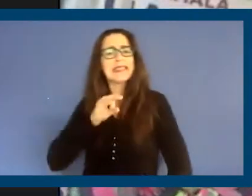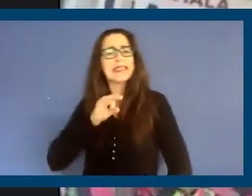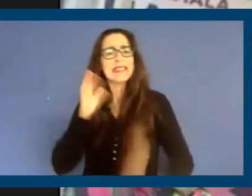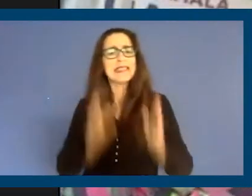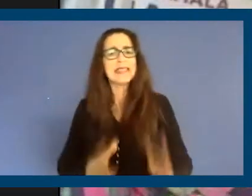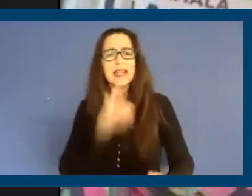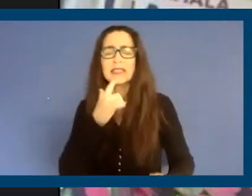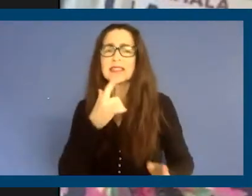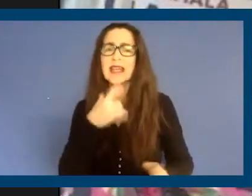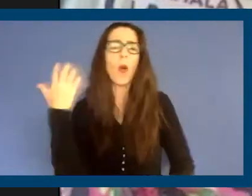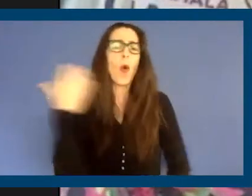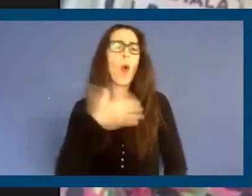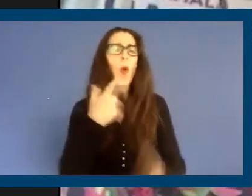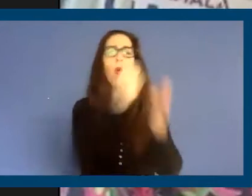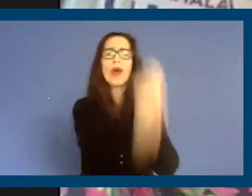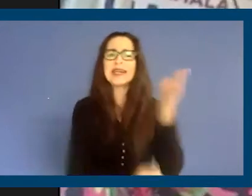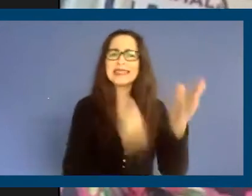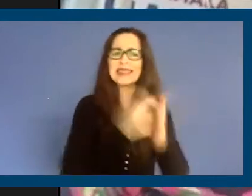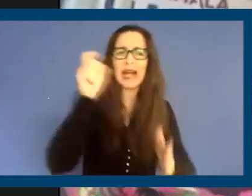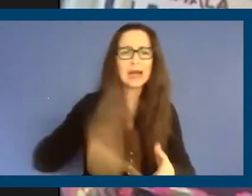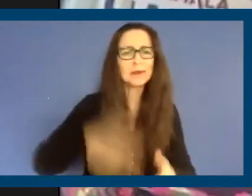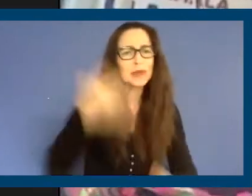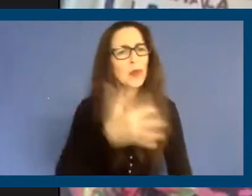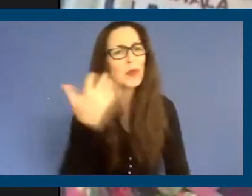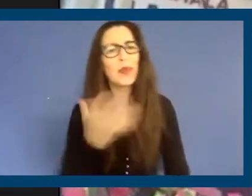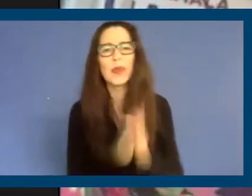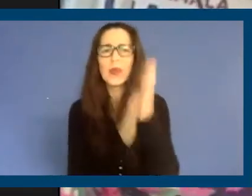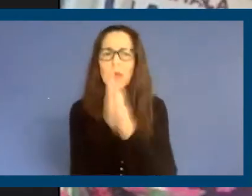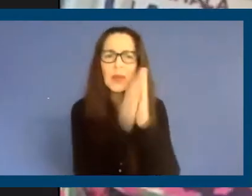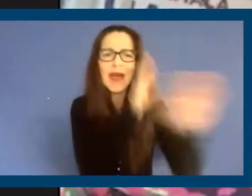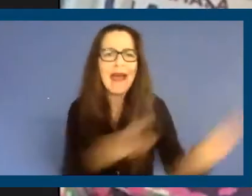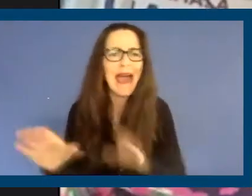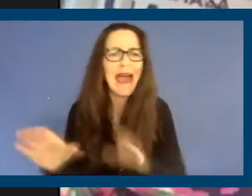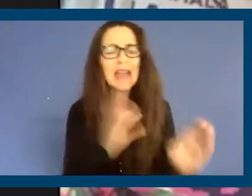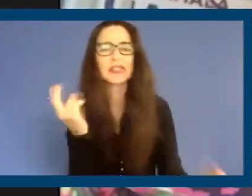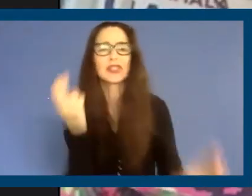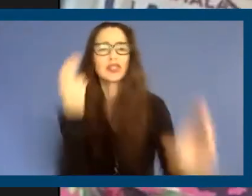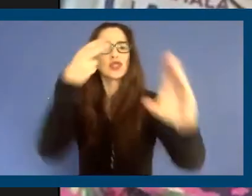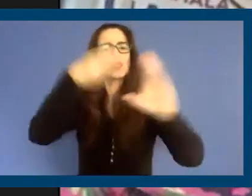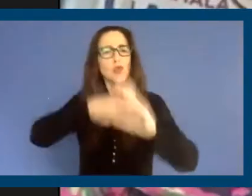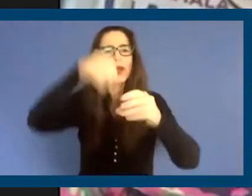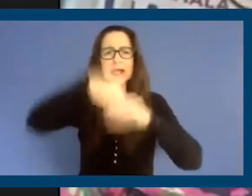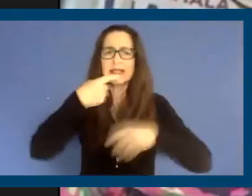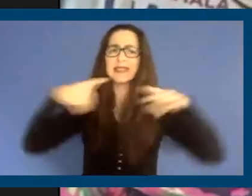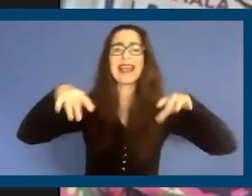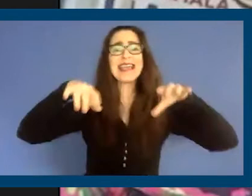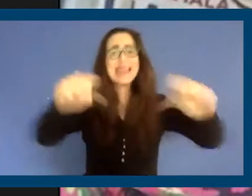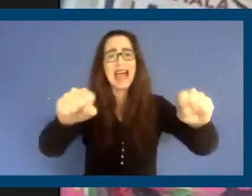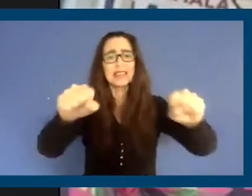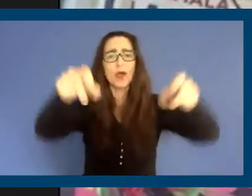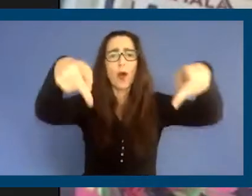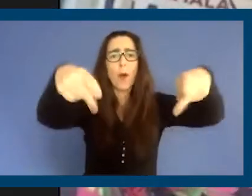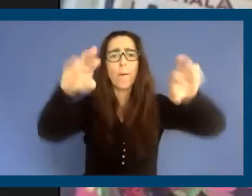for extraordinary actions. I'm asking all of you as Democrats to join in with me and say yes on Prop 21